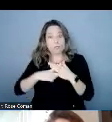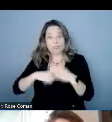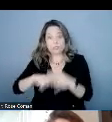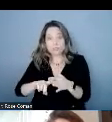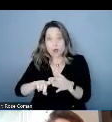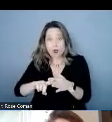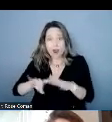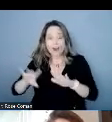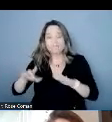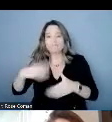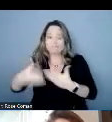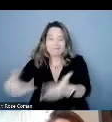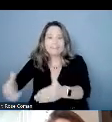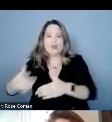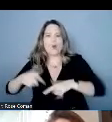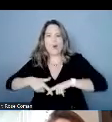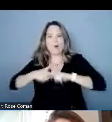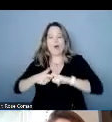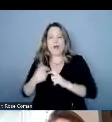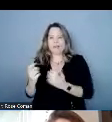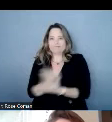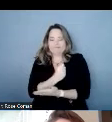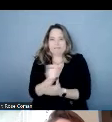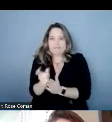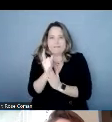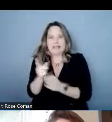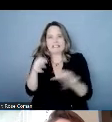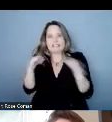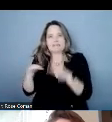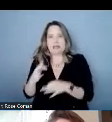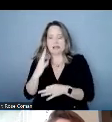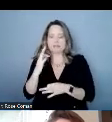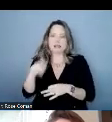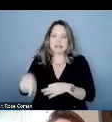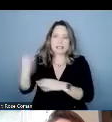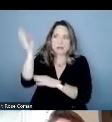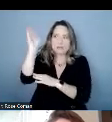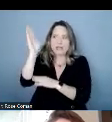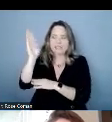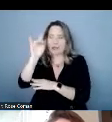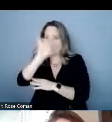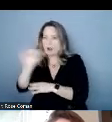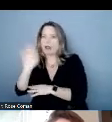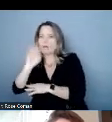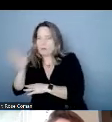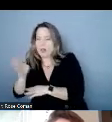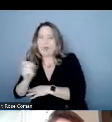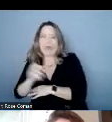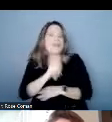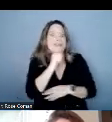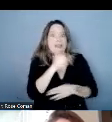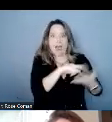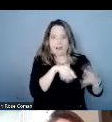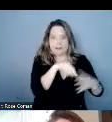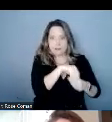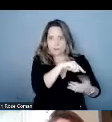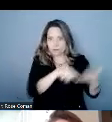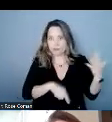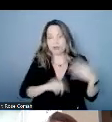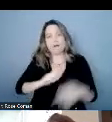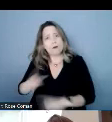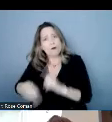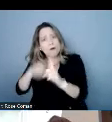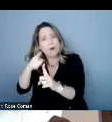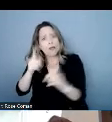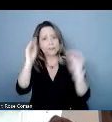wanted to take a minute to discuss what this presentation is and what it is not our intention today is to educate and